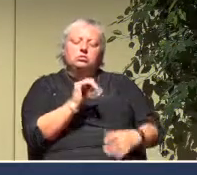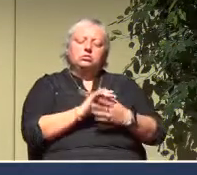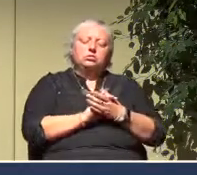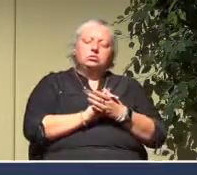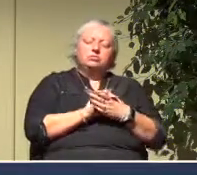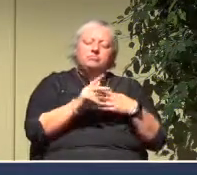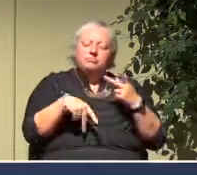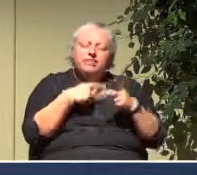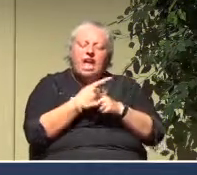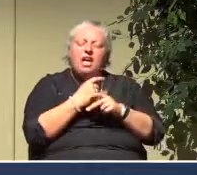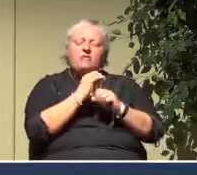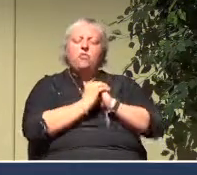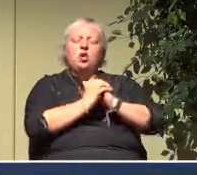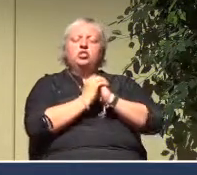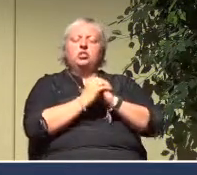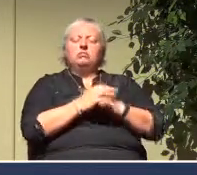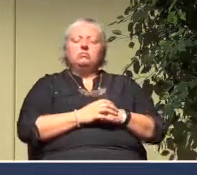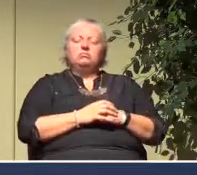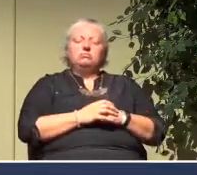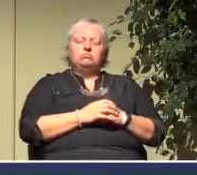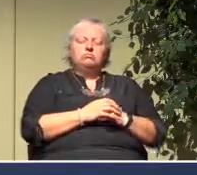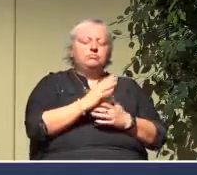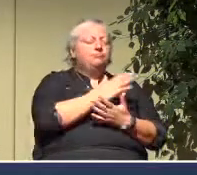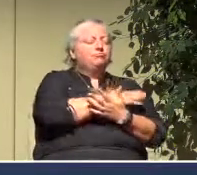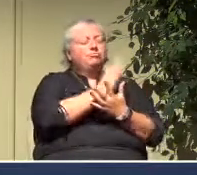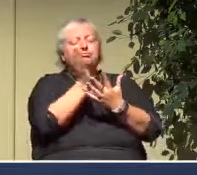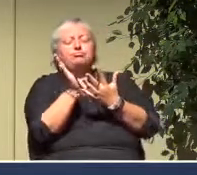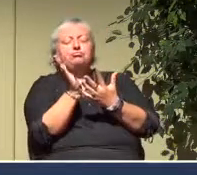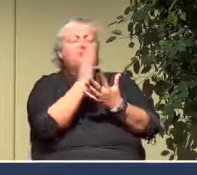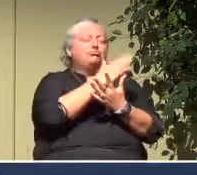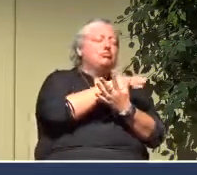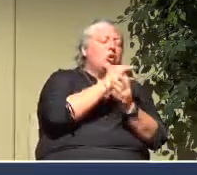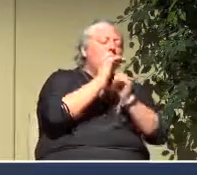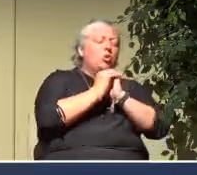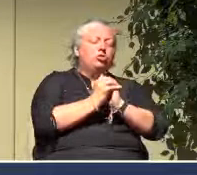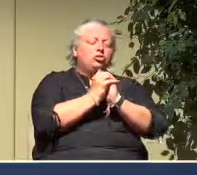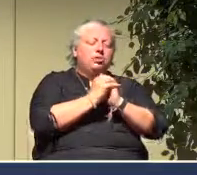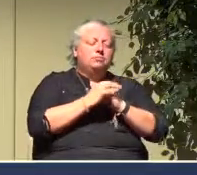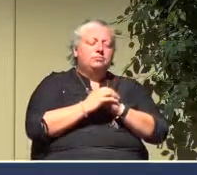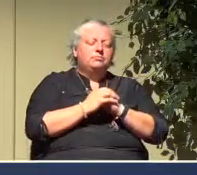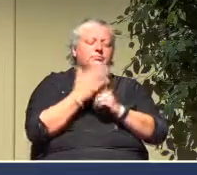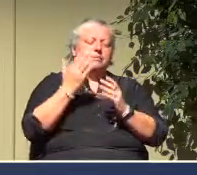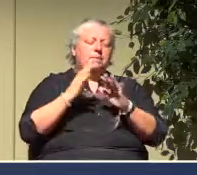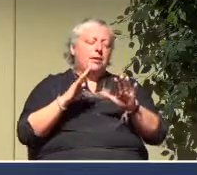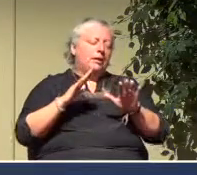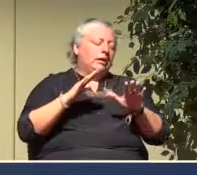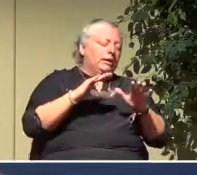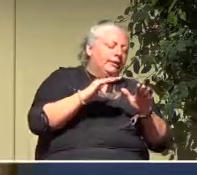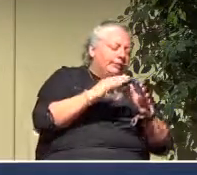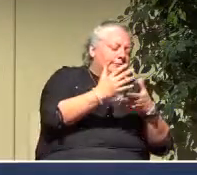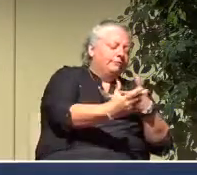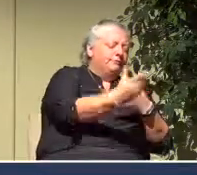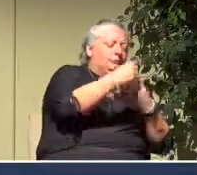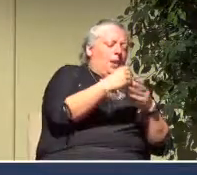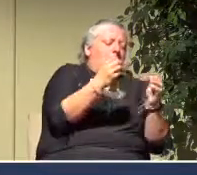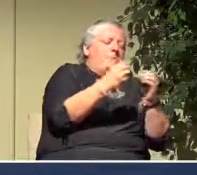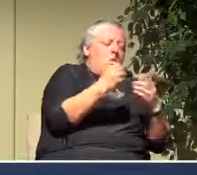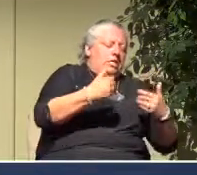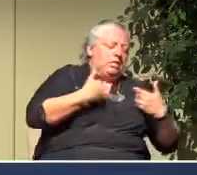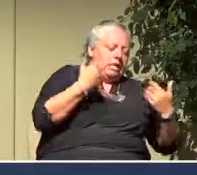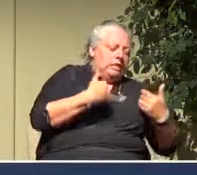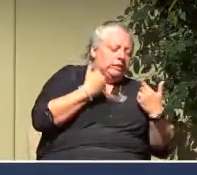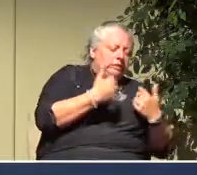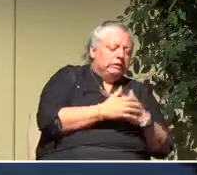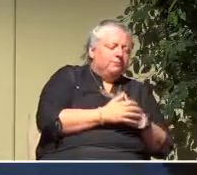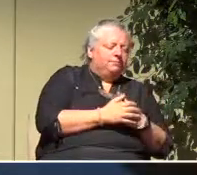of worship and the range of worship and tilt that may be there towards the generation. And pray, Lord,